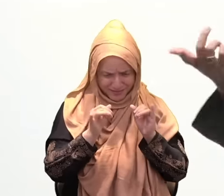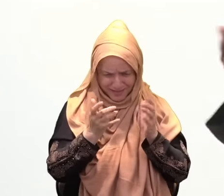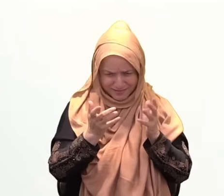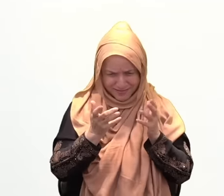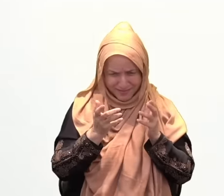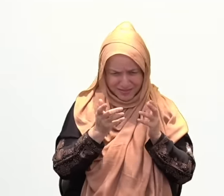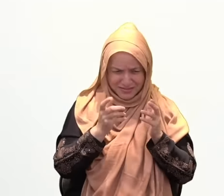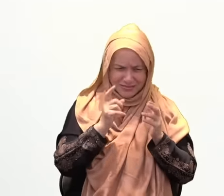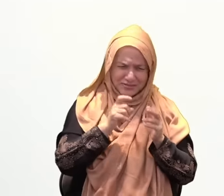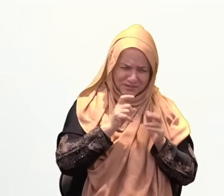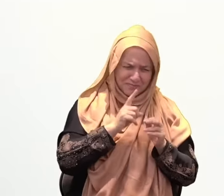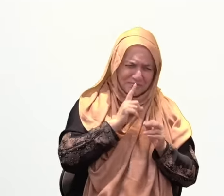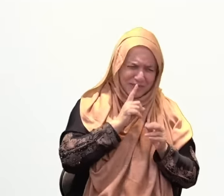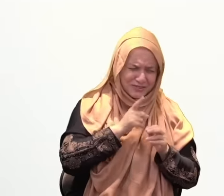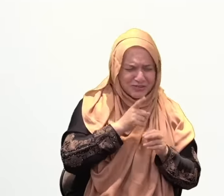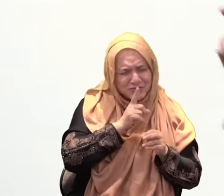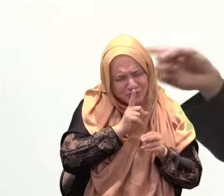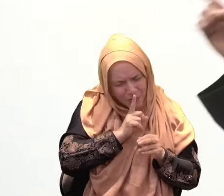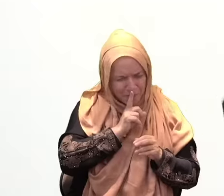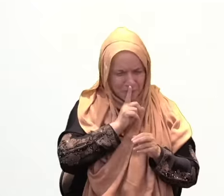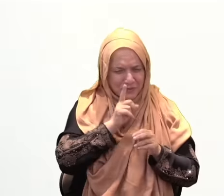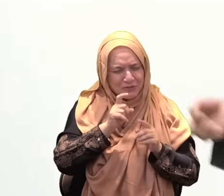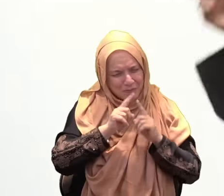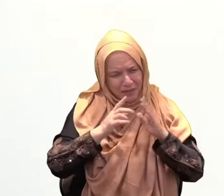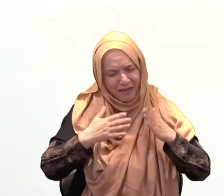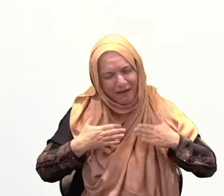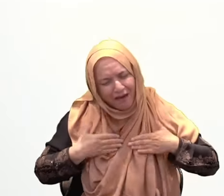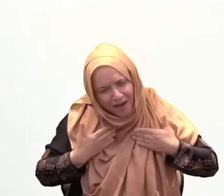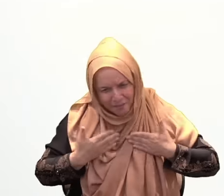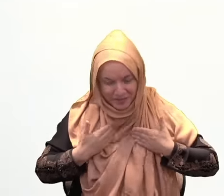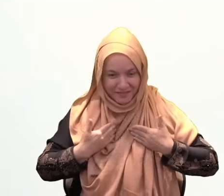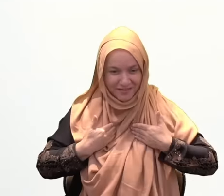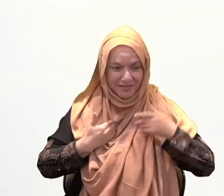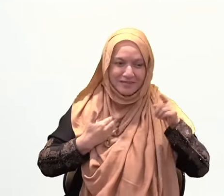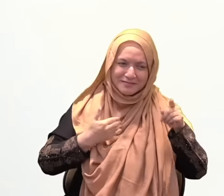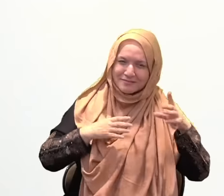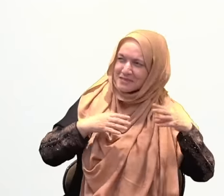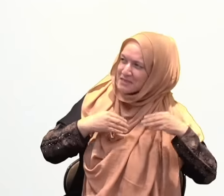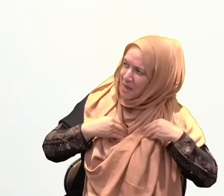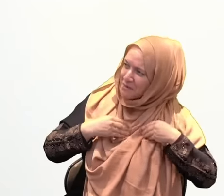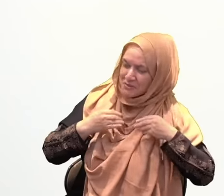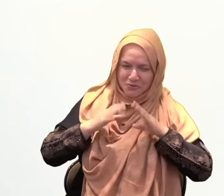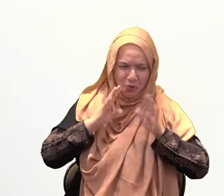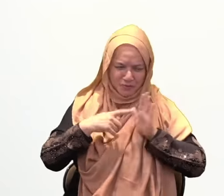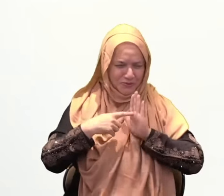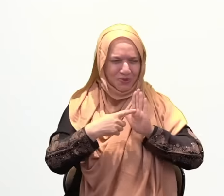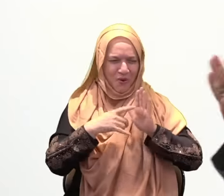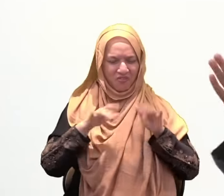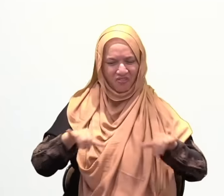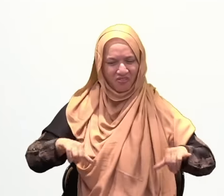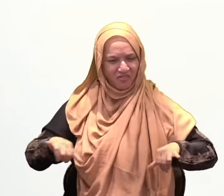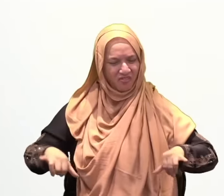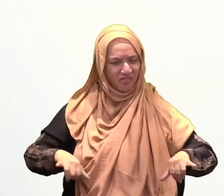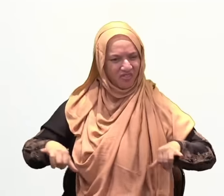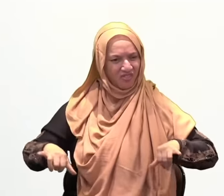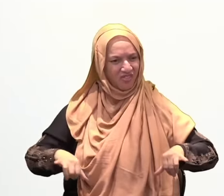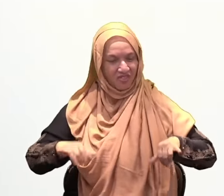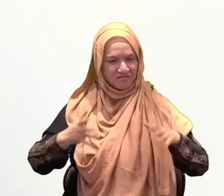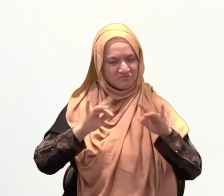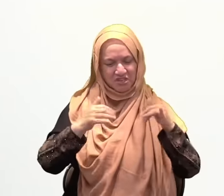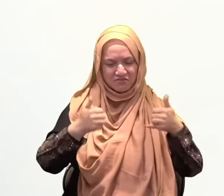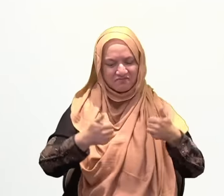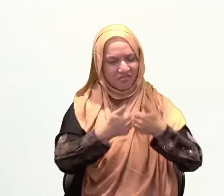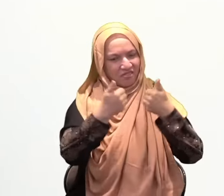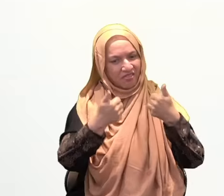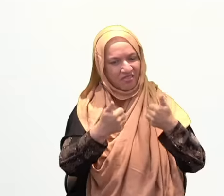who am I not to be grateful for it? Because he deserves more than I ever deserved sallallahu alayhi wa sallam And if he's pleased I